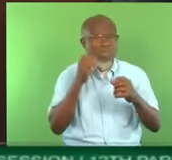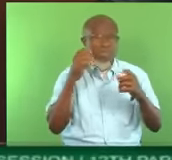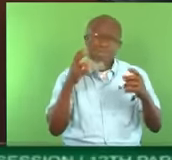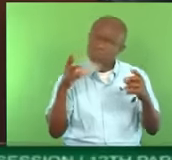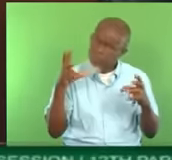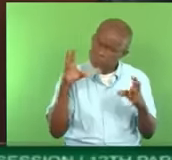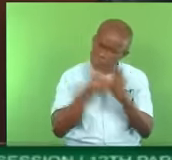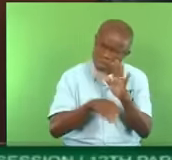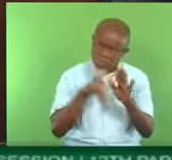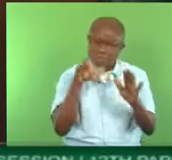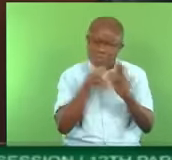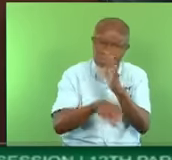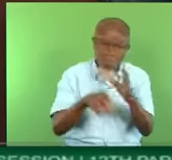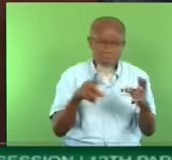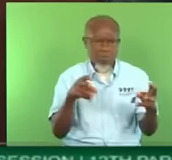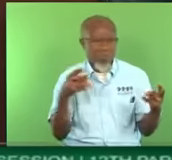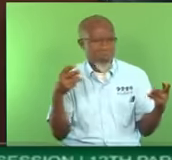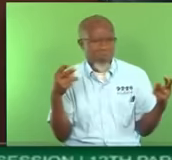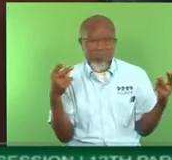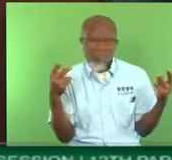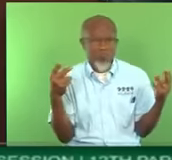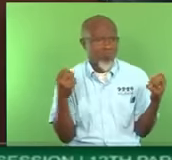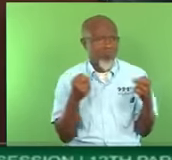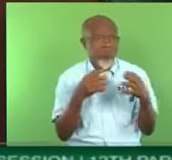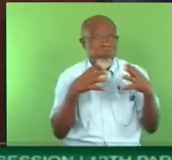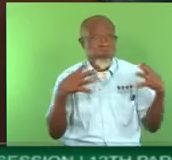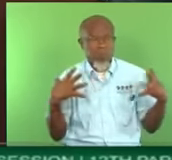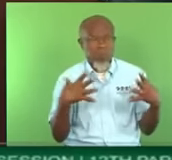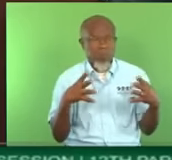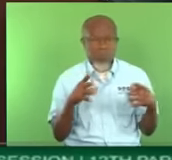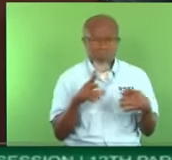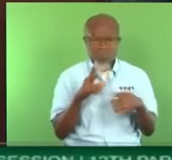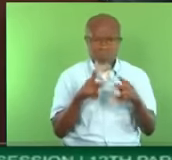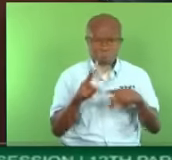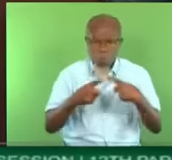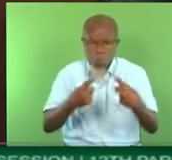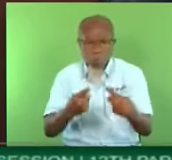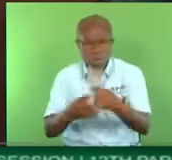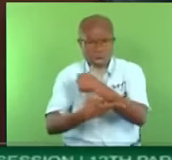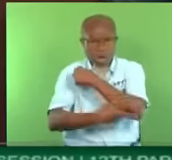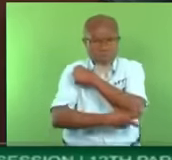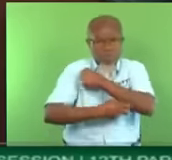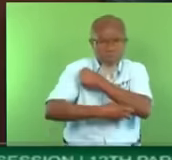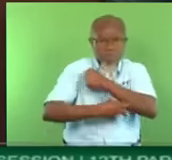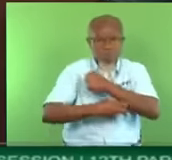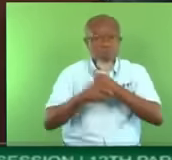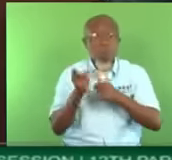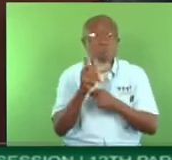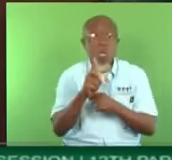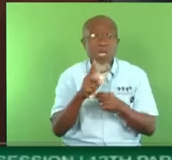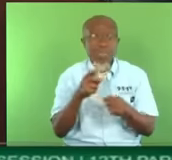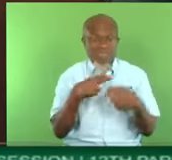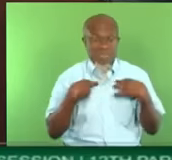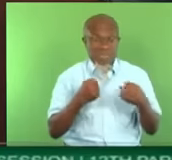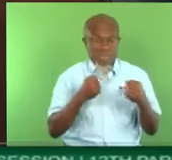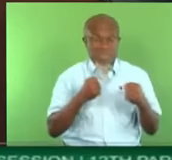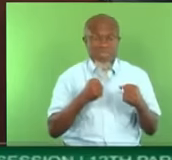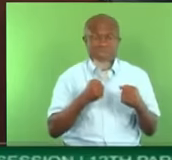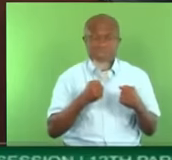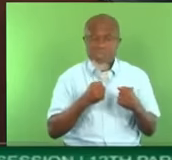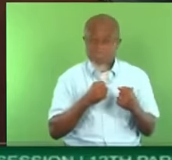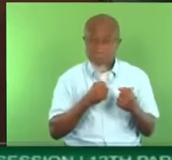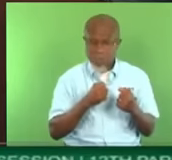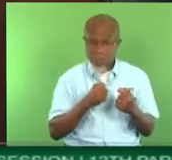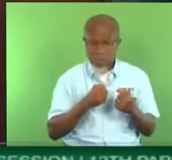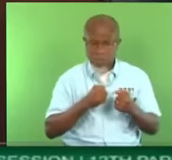Bandits would go into a health center and rob patients. They would rob the chicken and chips, man. I am predicting